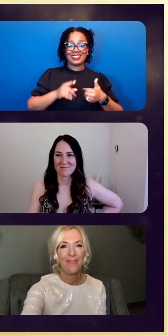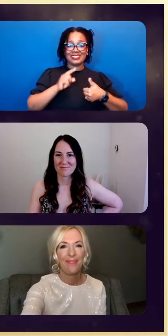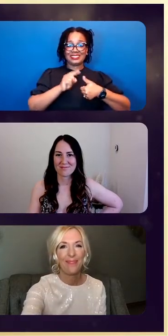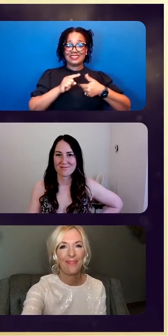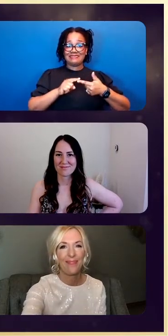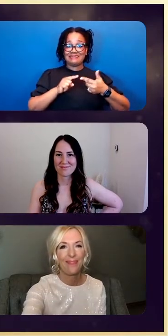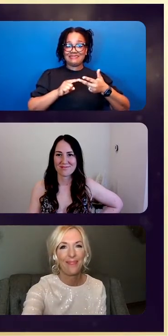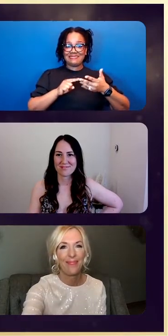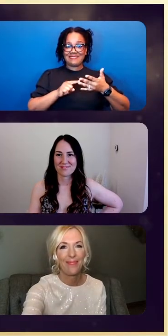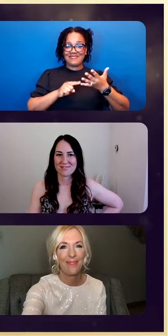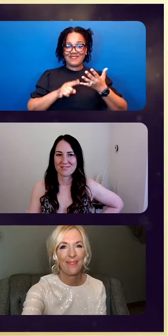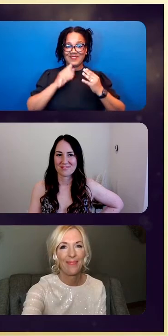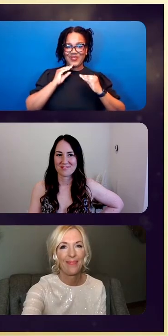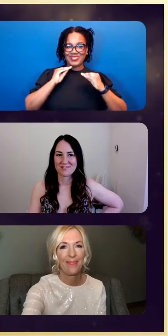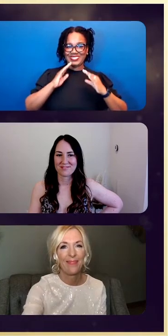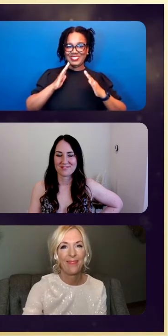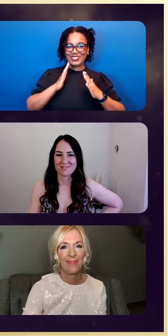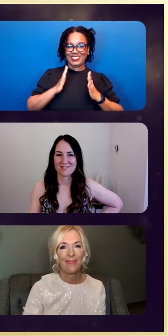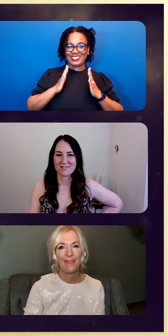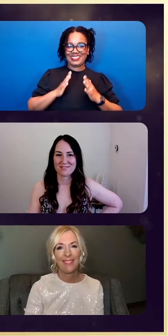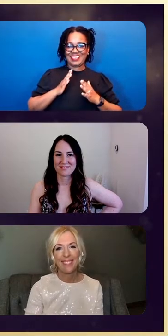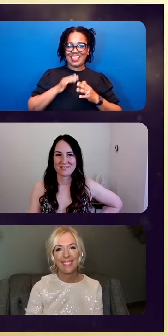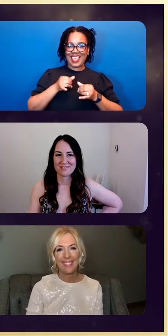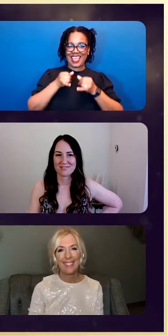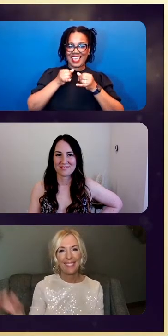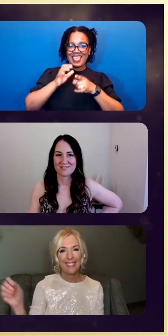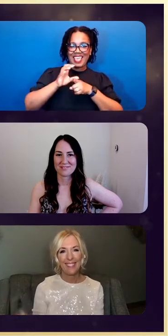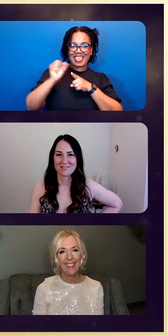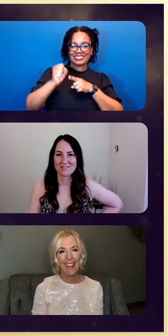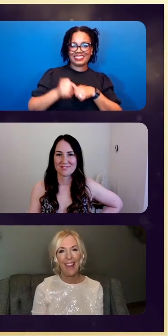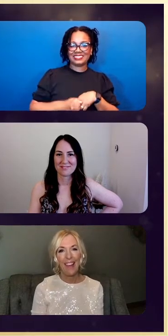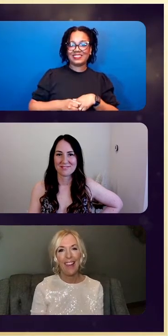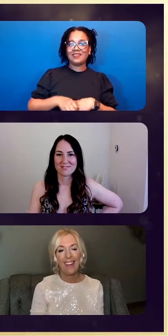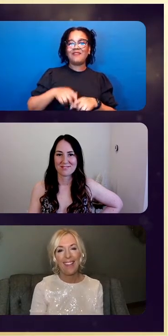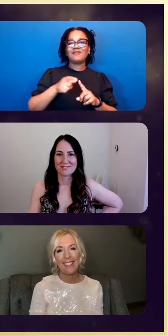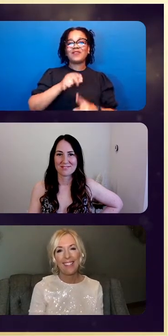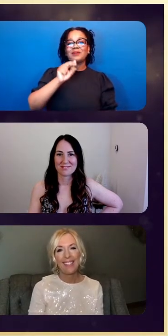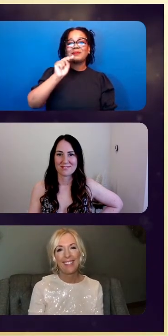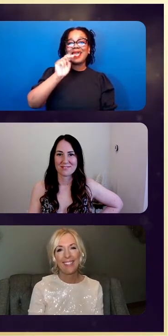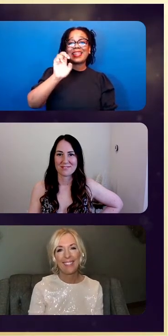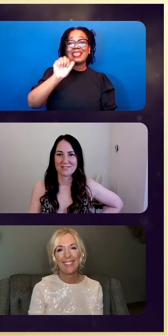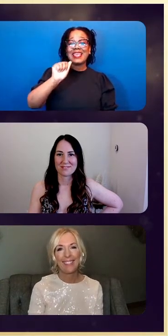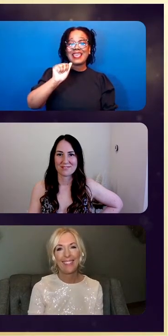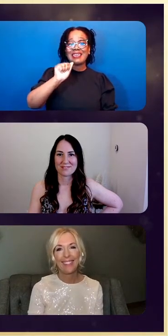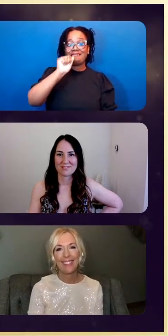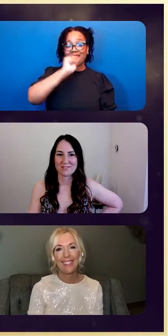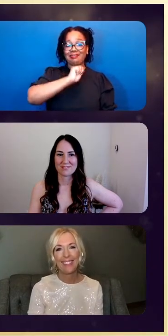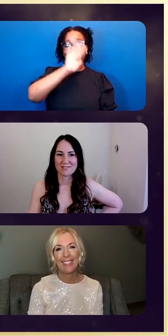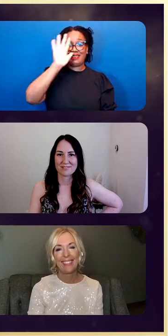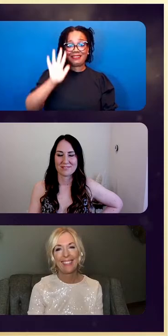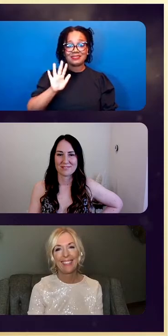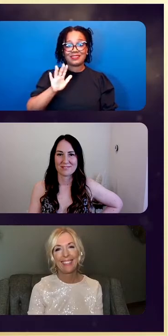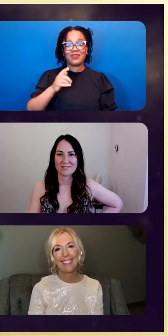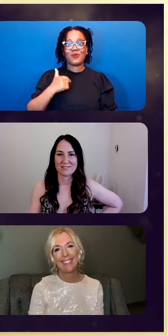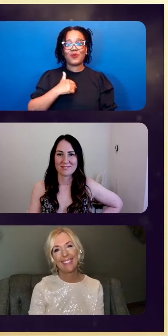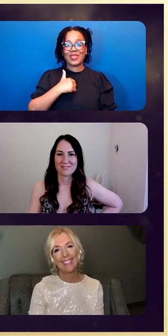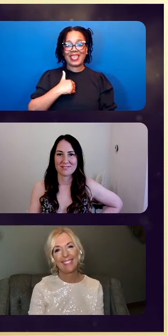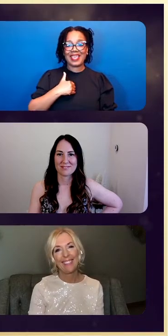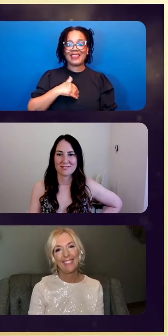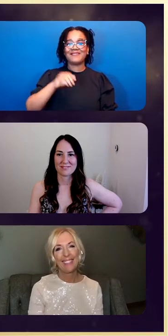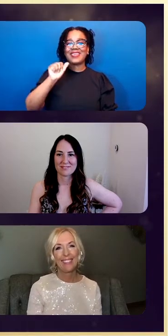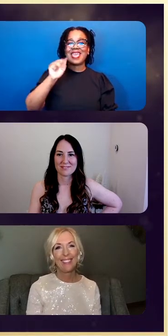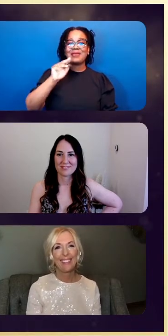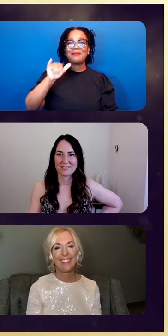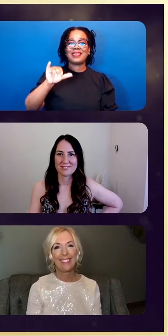Excellence. From NEA Alaska, we have Amy Galloway. From the Maryland